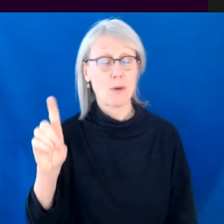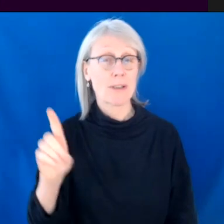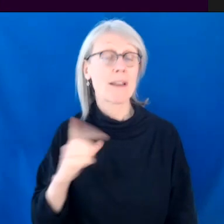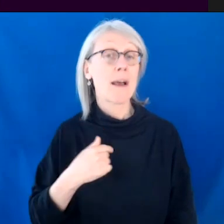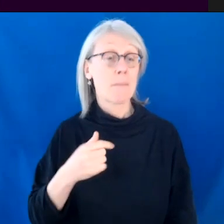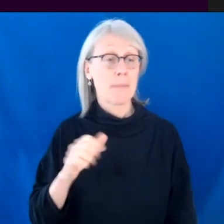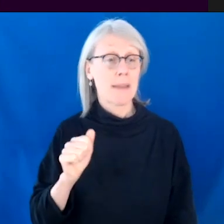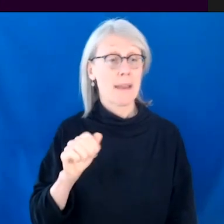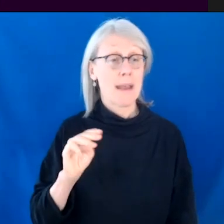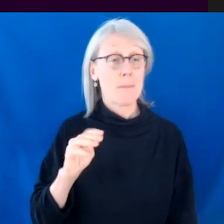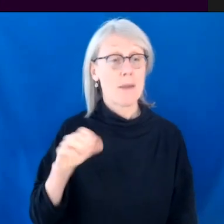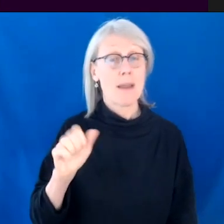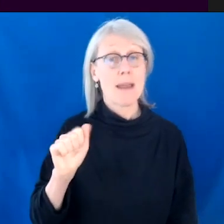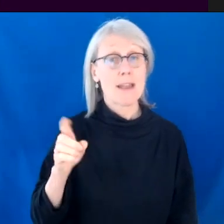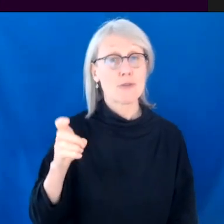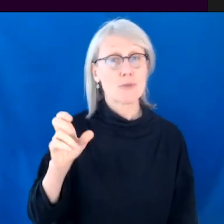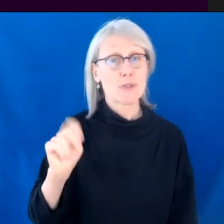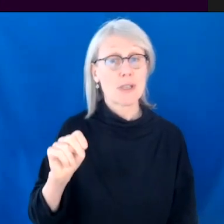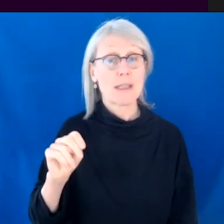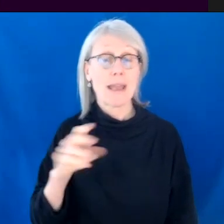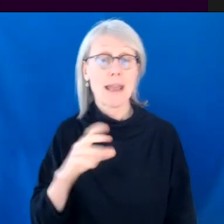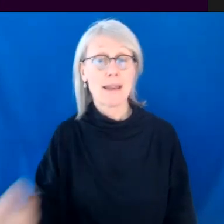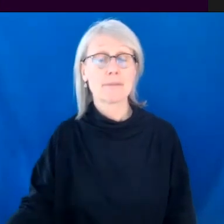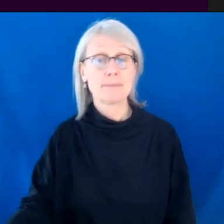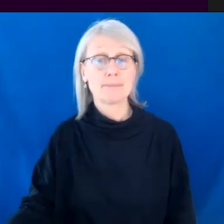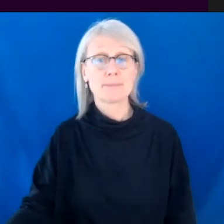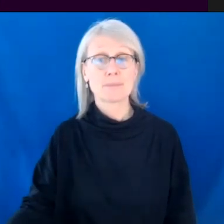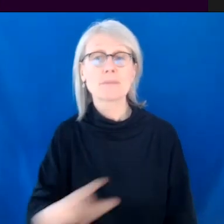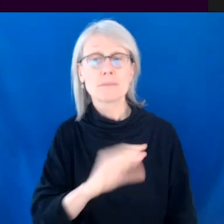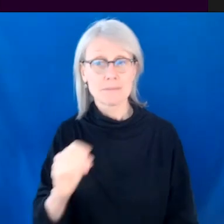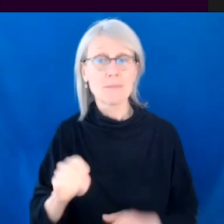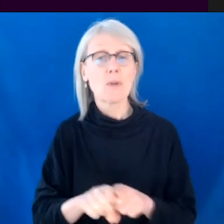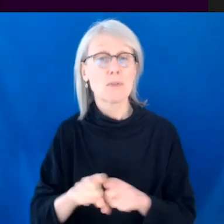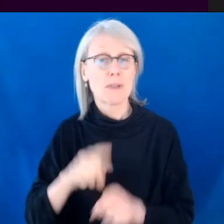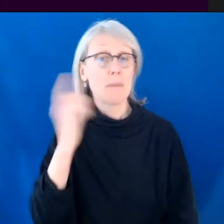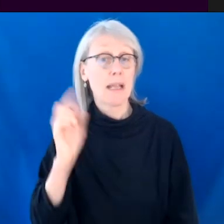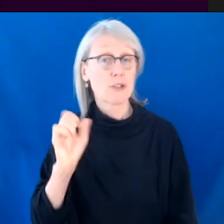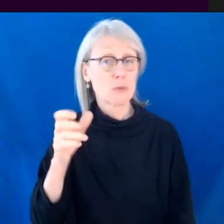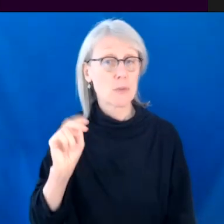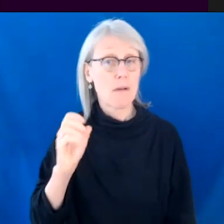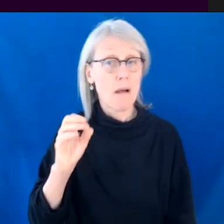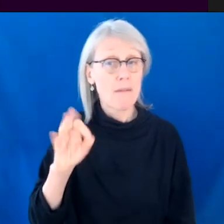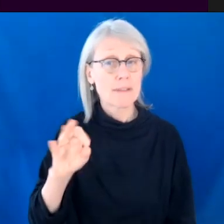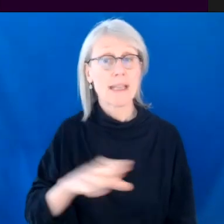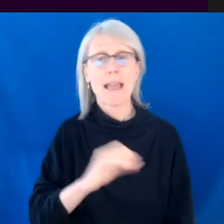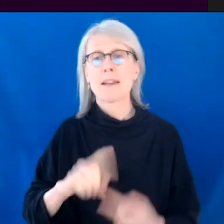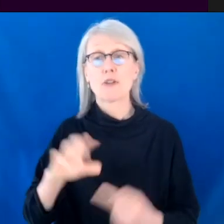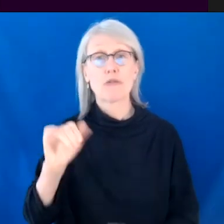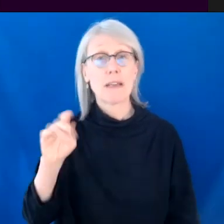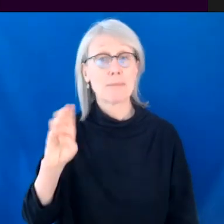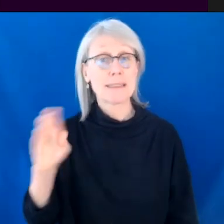through the Tell a StoryHive Black Creators edition in partnership with Black Screen Office with contributions from Creative BC.